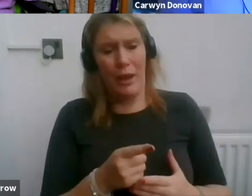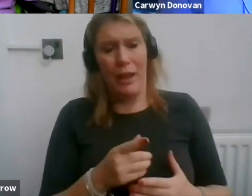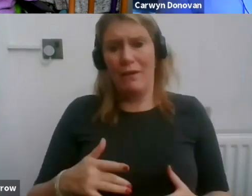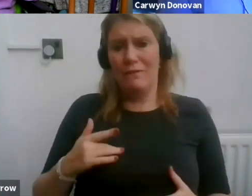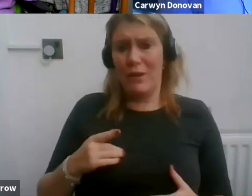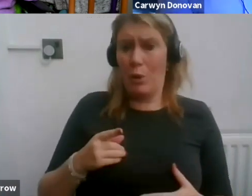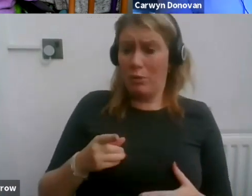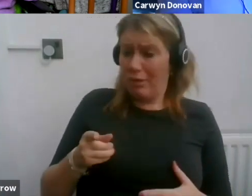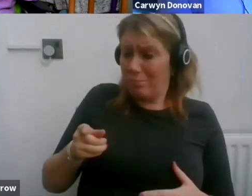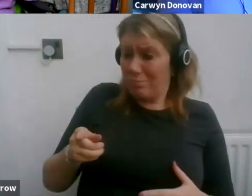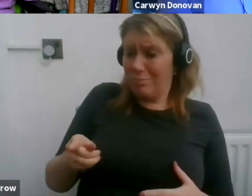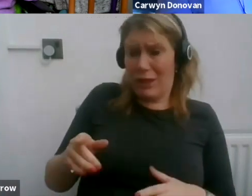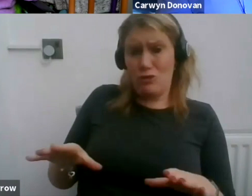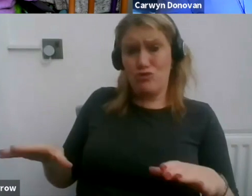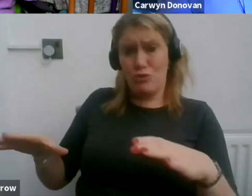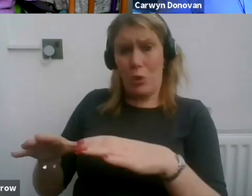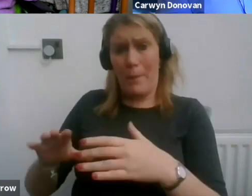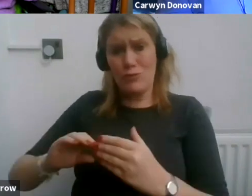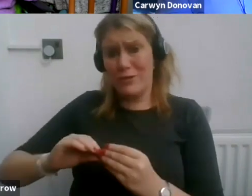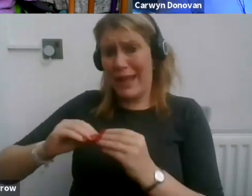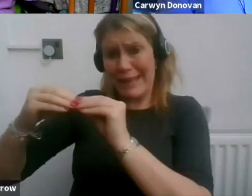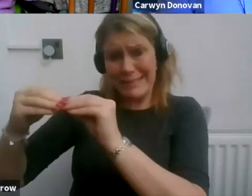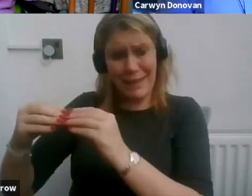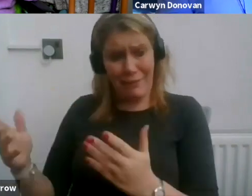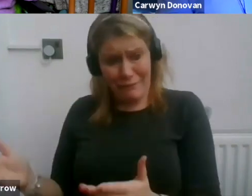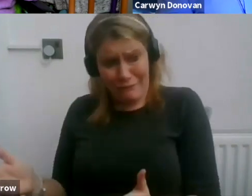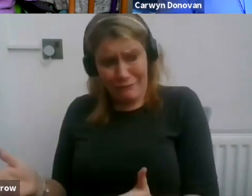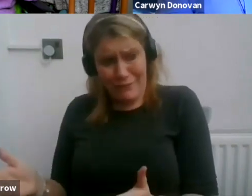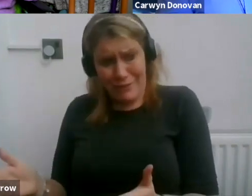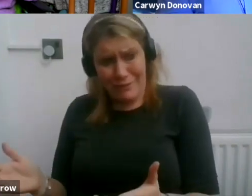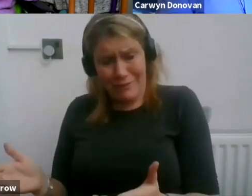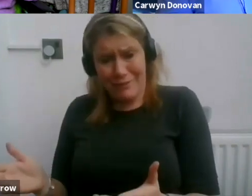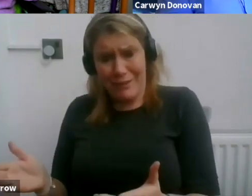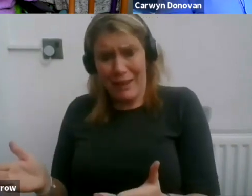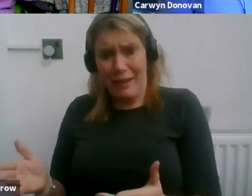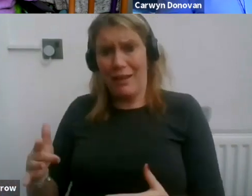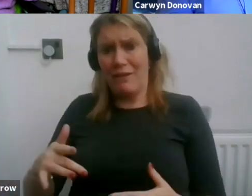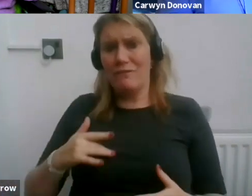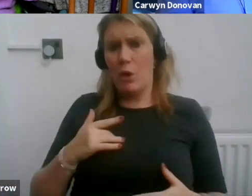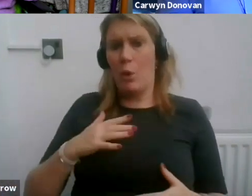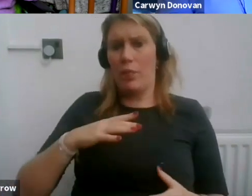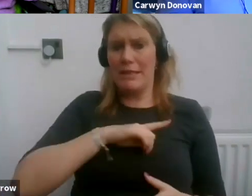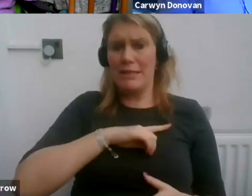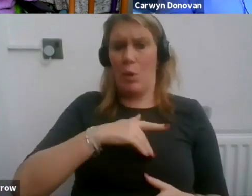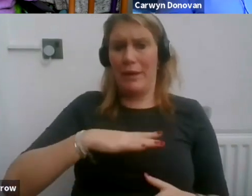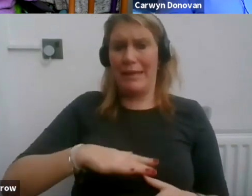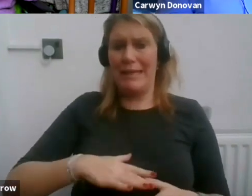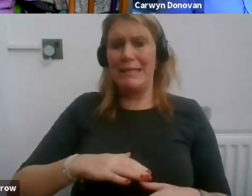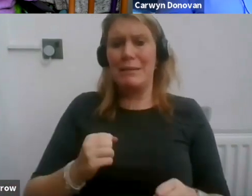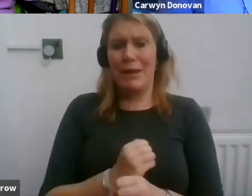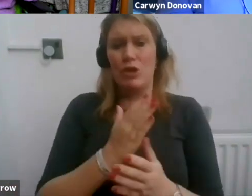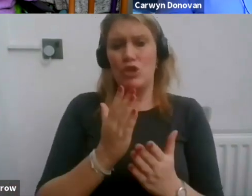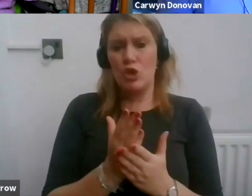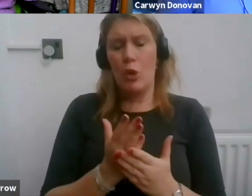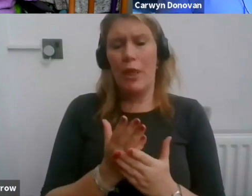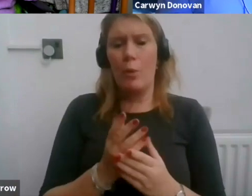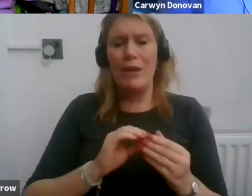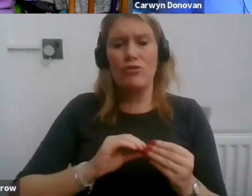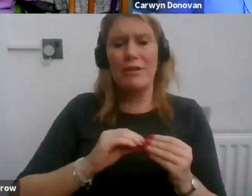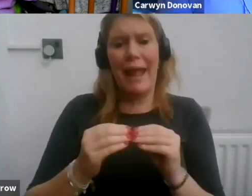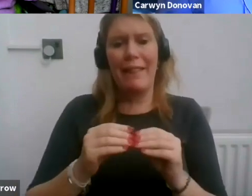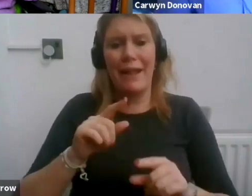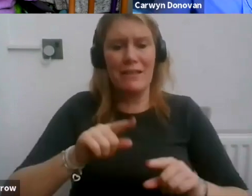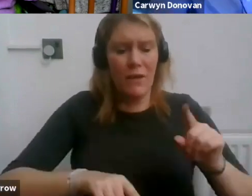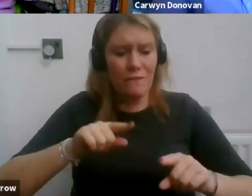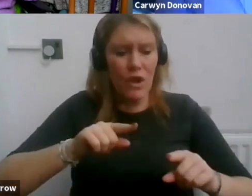creativity and that's the challenge for to create that diverse and inclusive workplace to the benefit